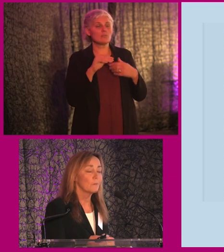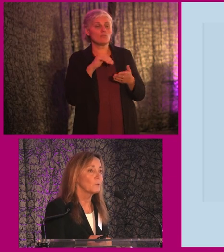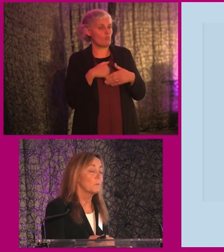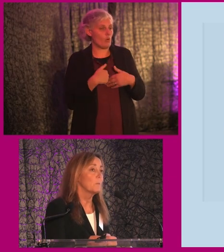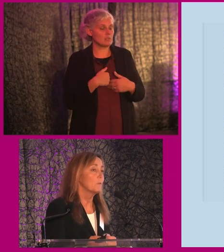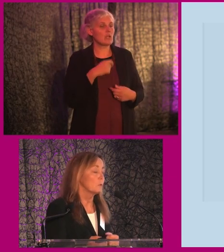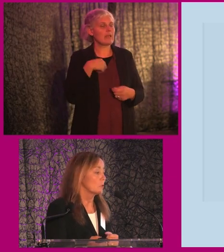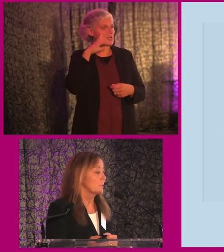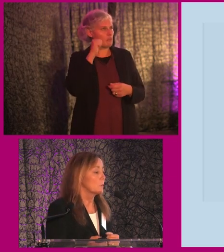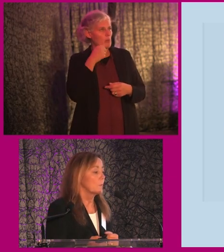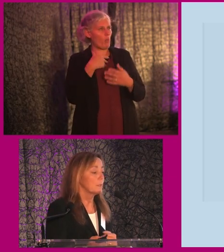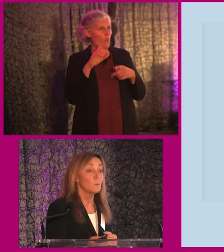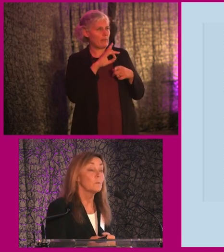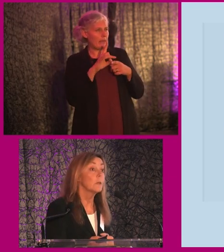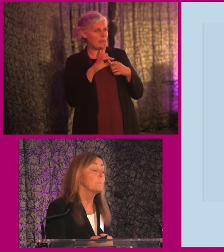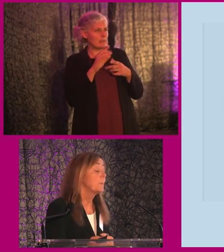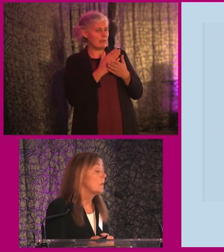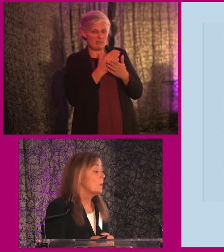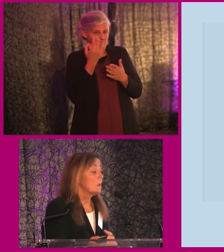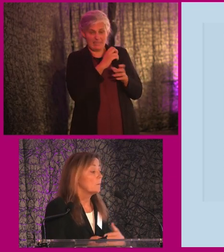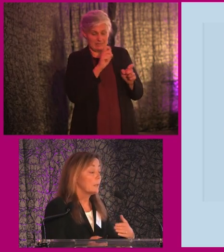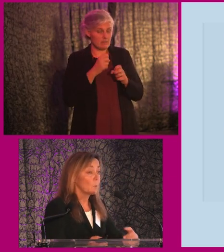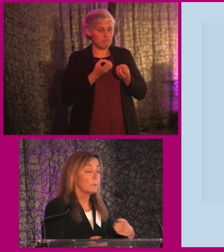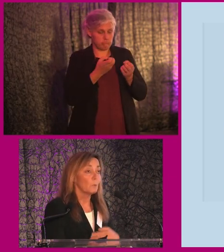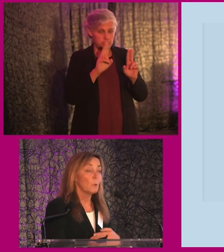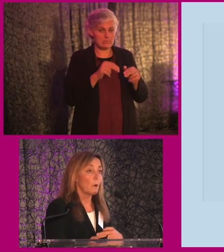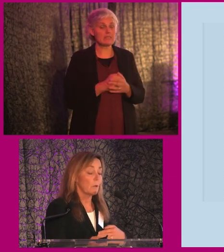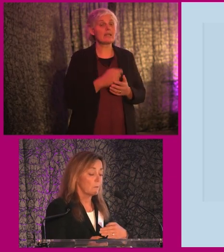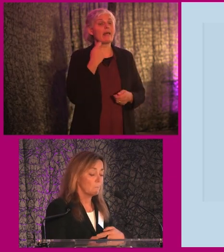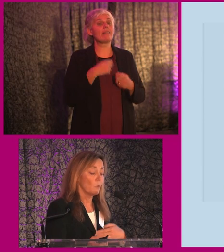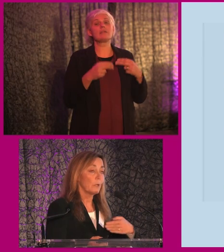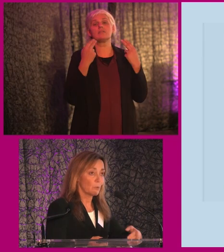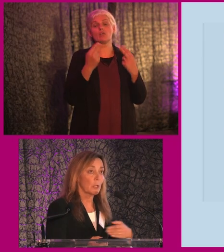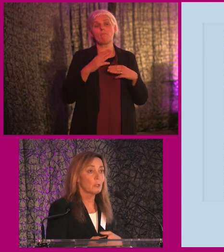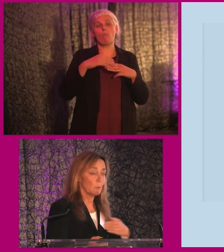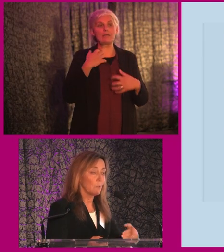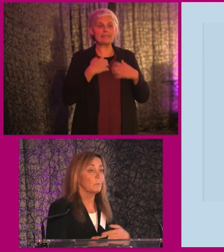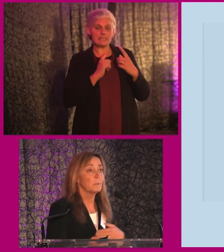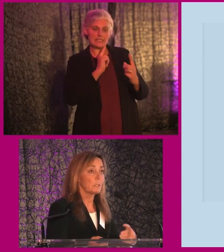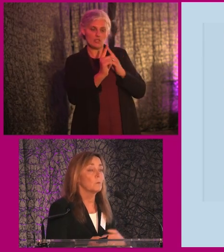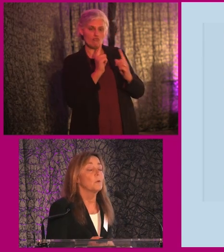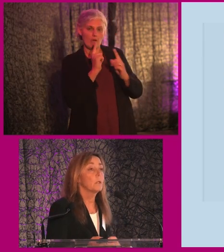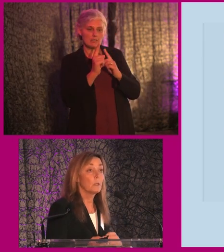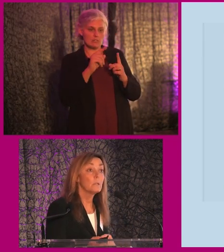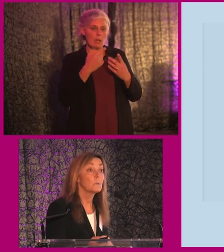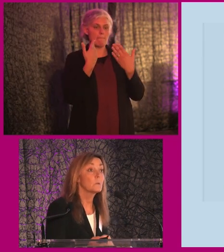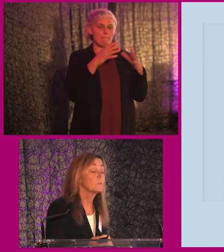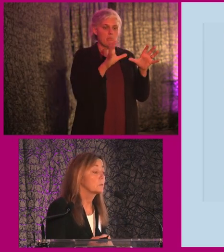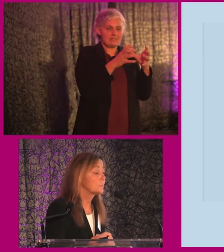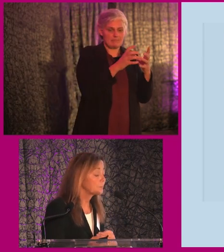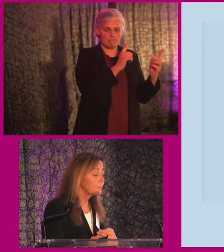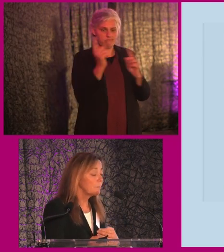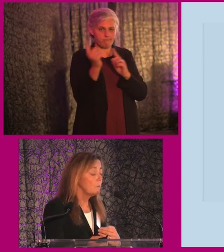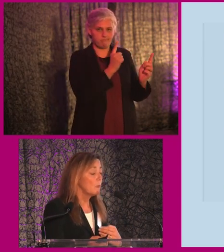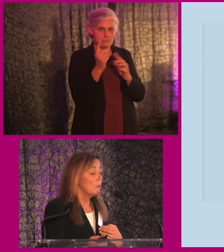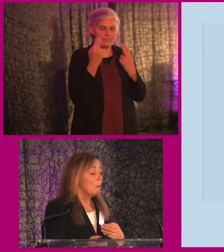really can't remember the version and so on. That's also fine. But that will then require more interaction between the public sector body and the end user, of course.